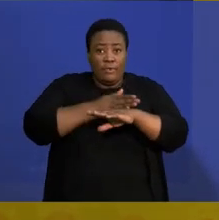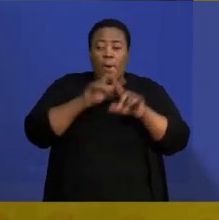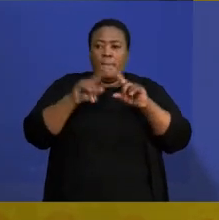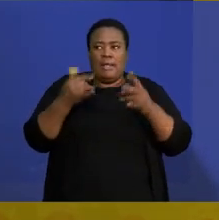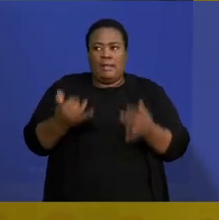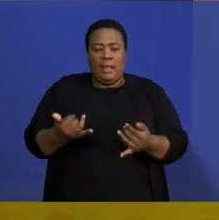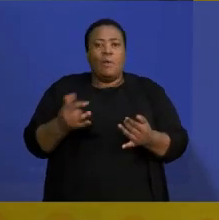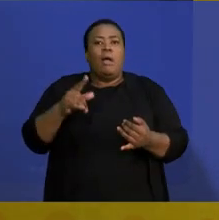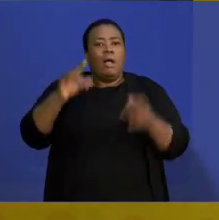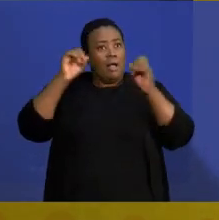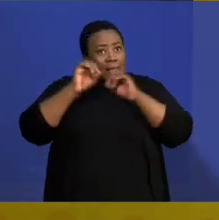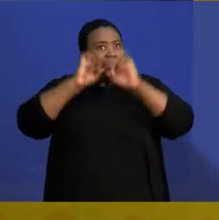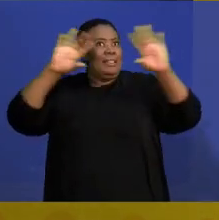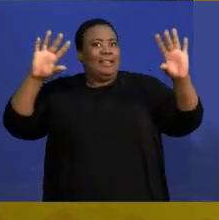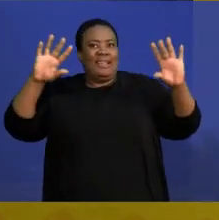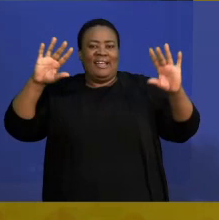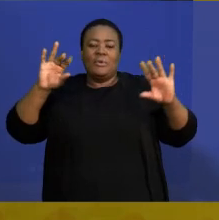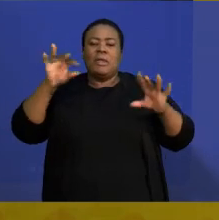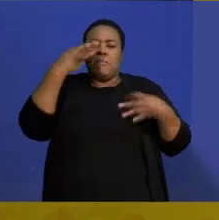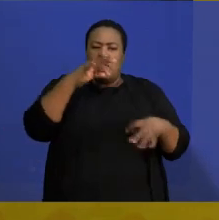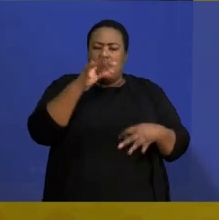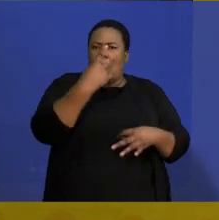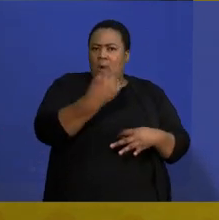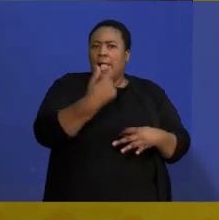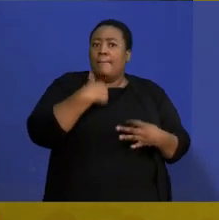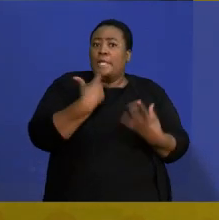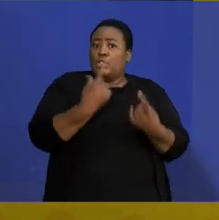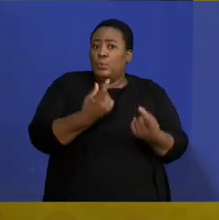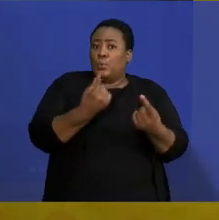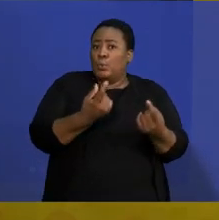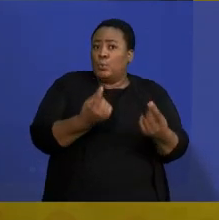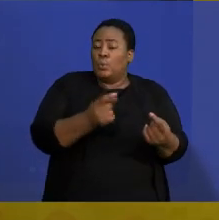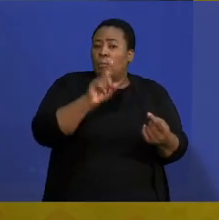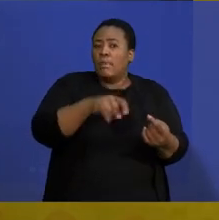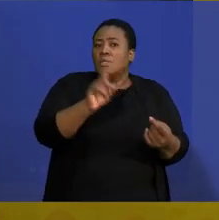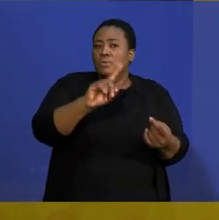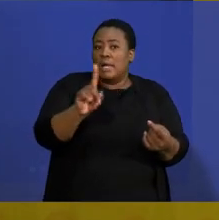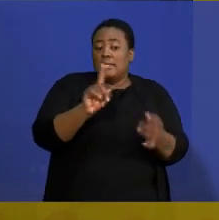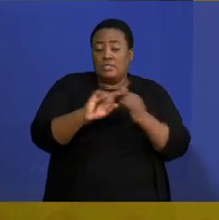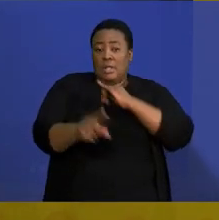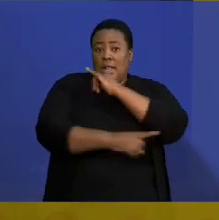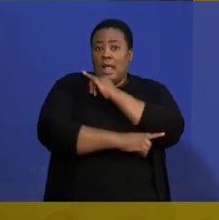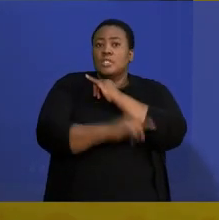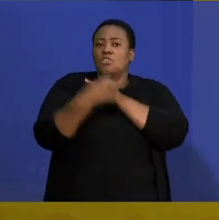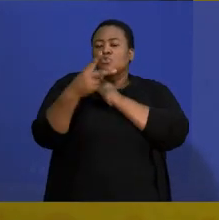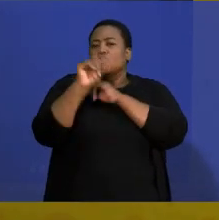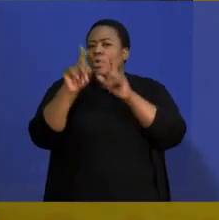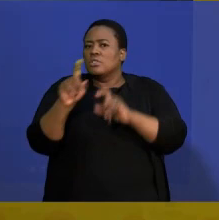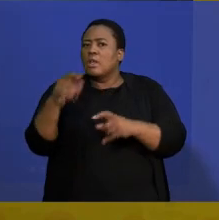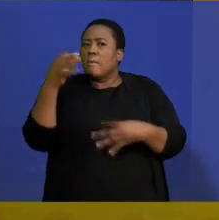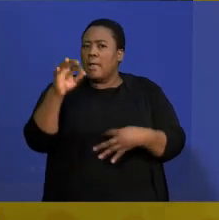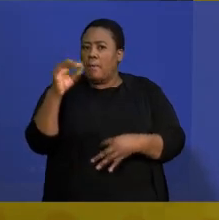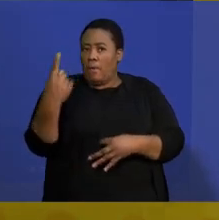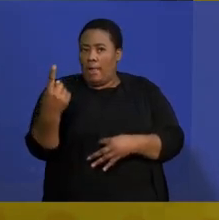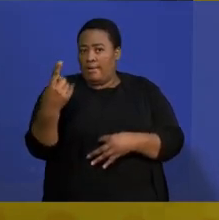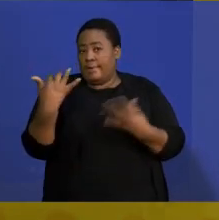in paper 1. So right now, let's just go to the last two questions of paper 1 and just talk about what exactly they are